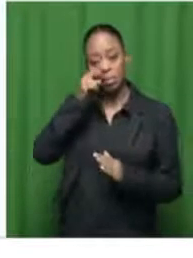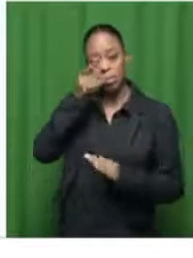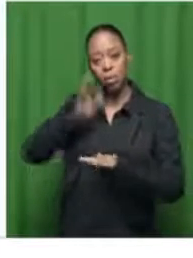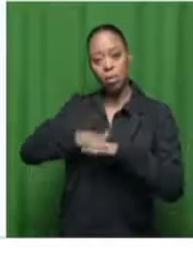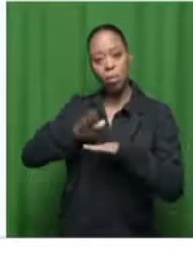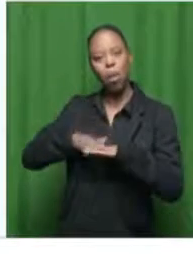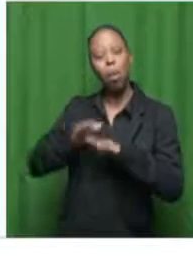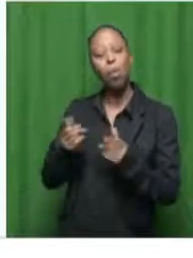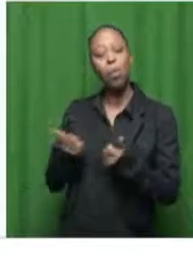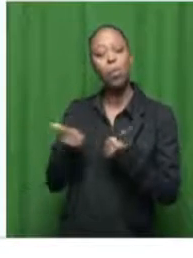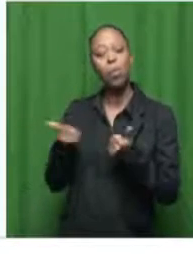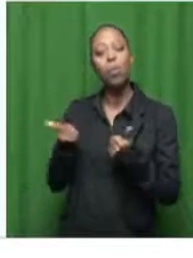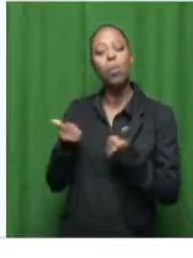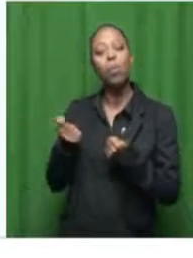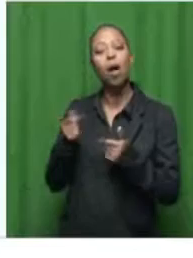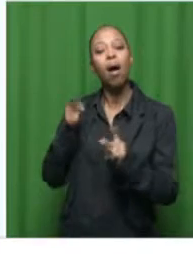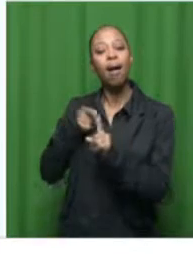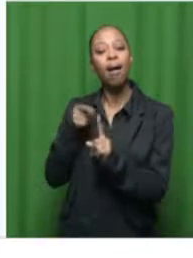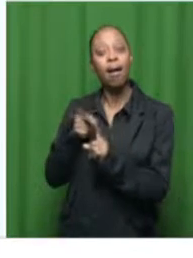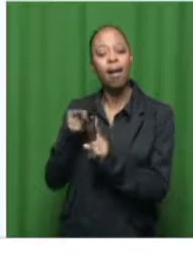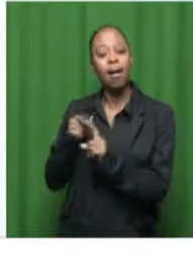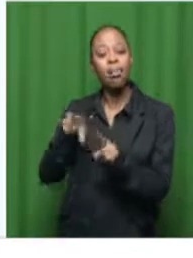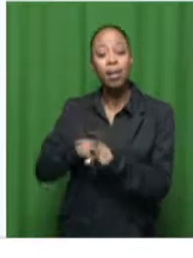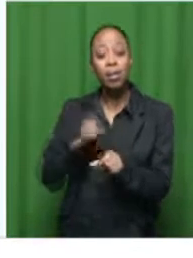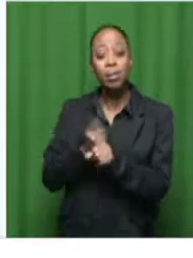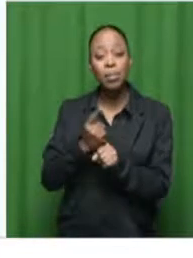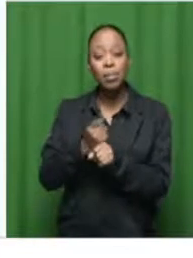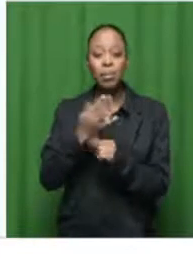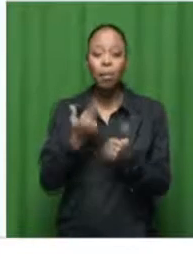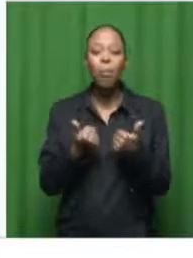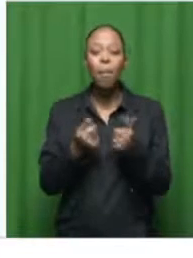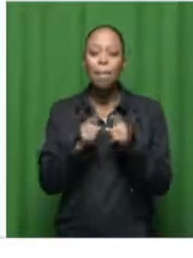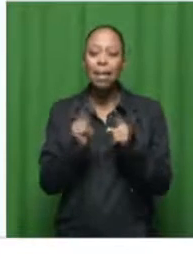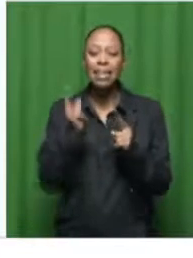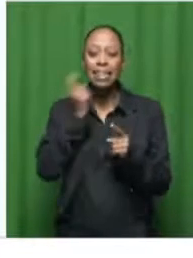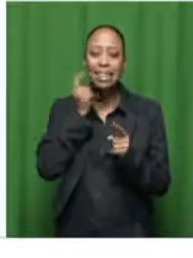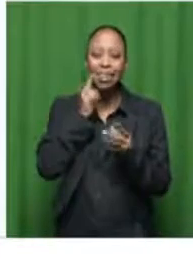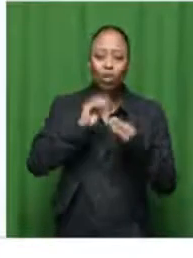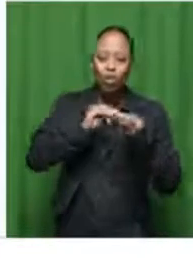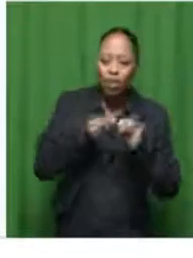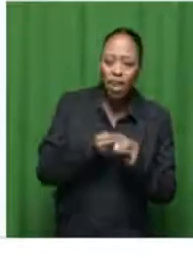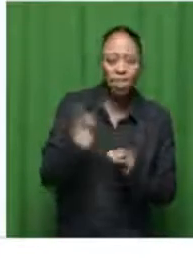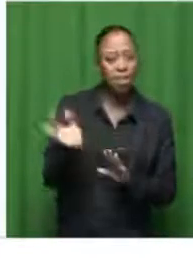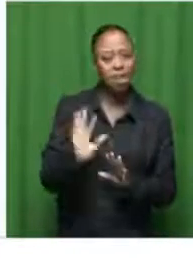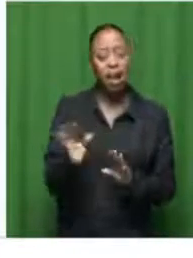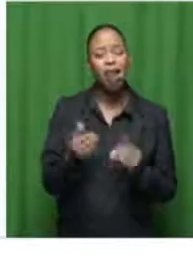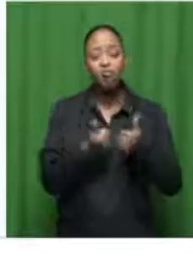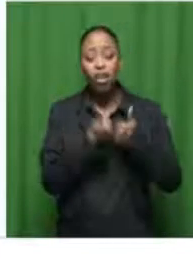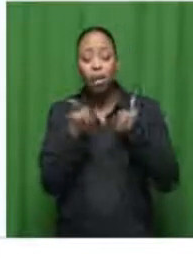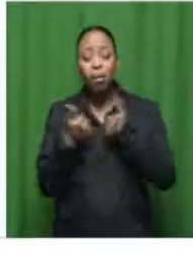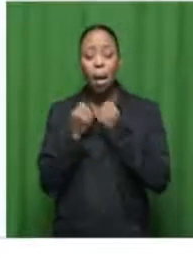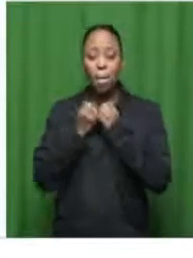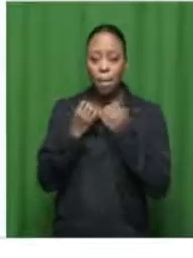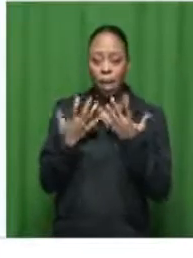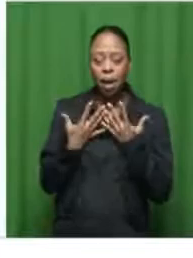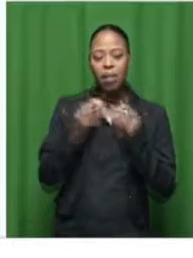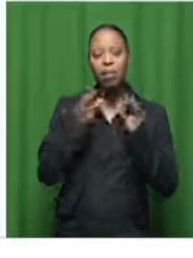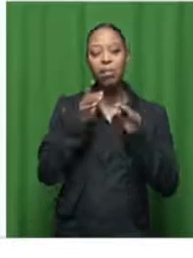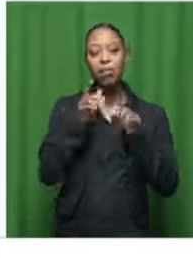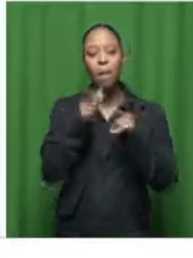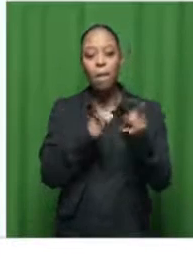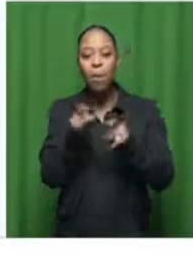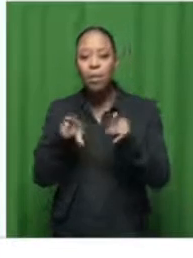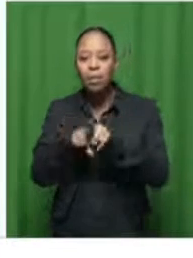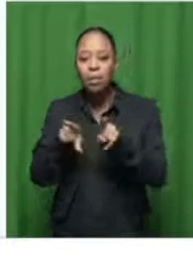the UN habitat and really posing quite a number of challenges and there's quite a lot of people who are involved in this